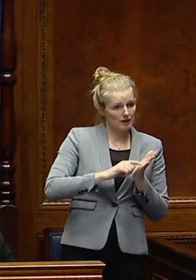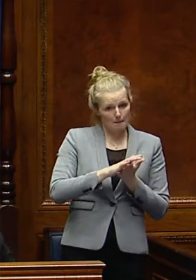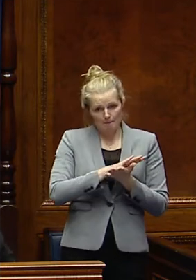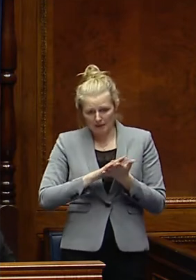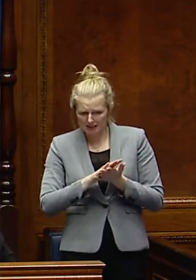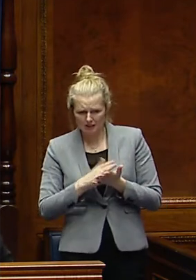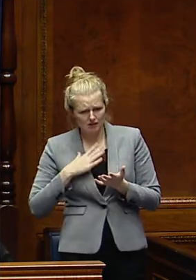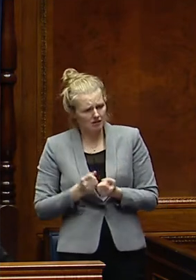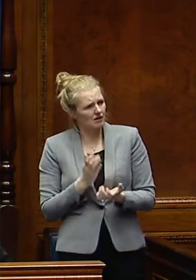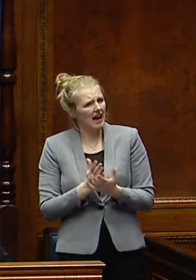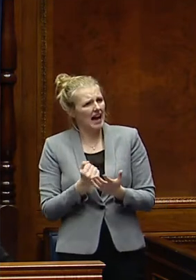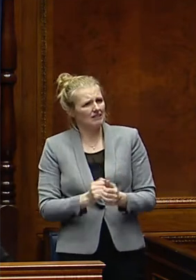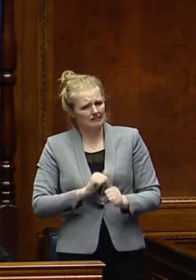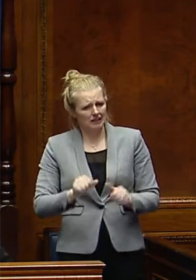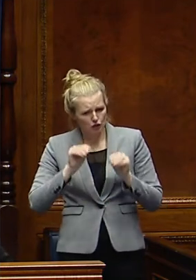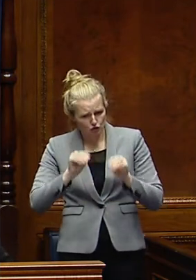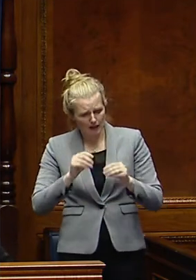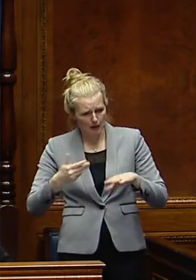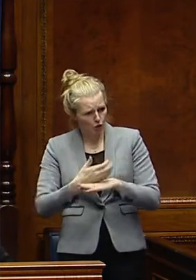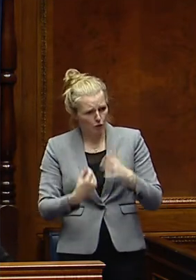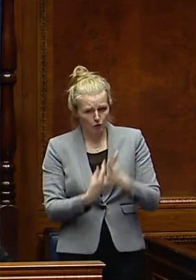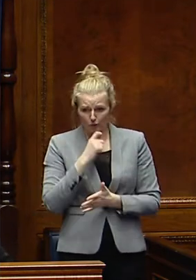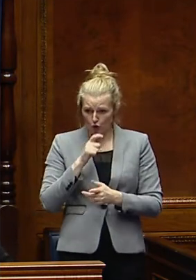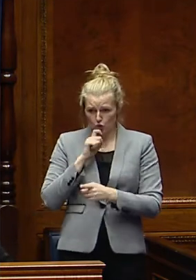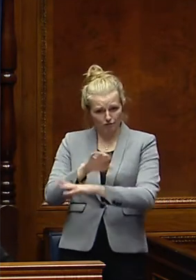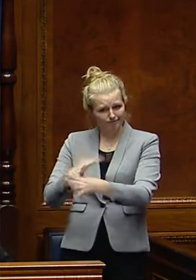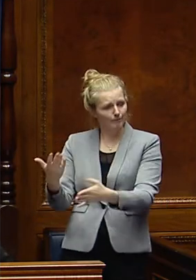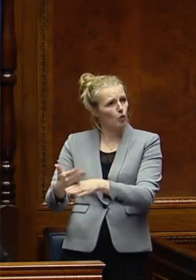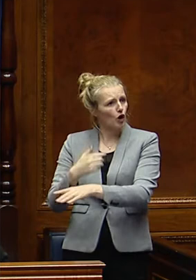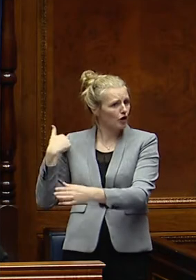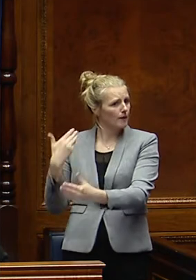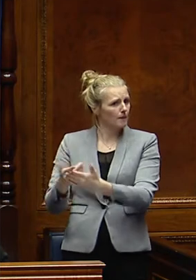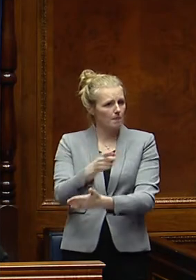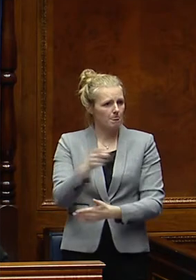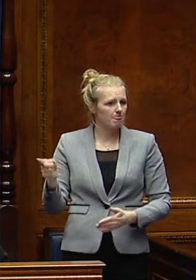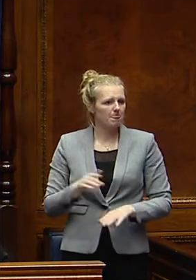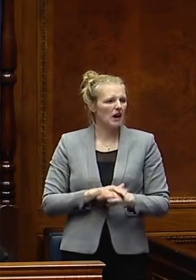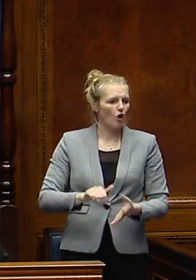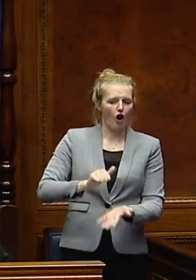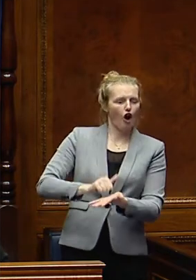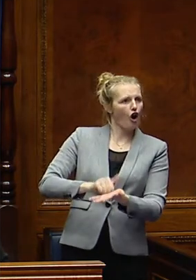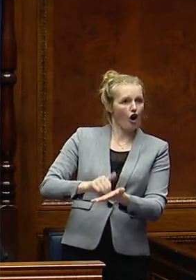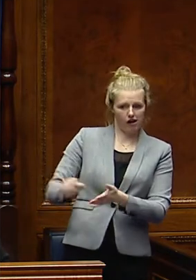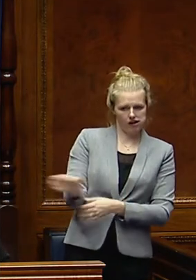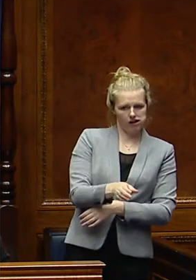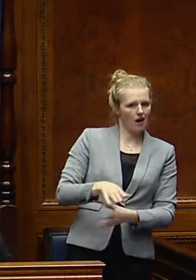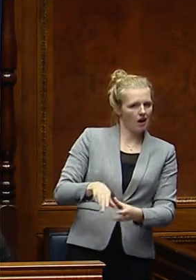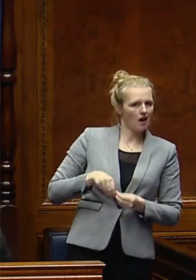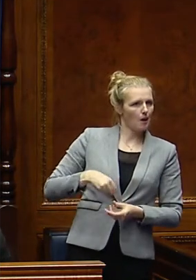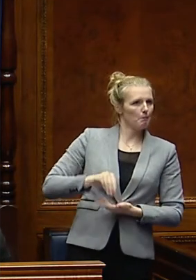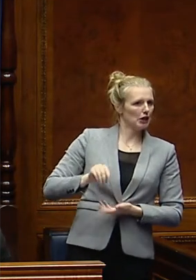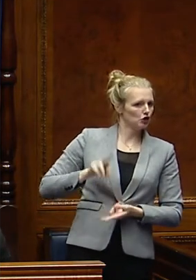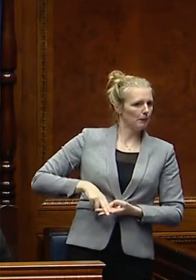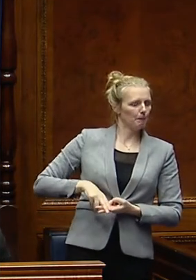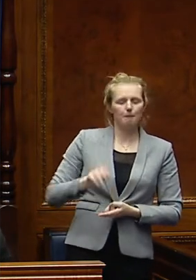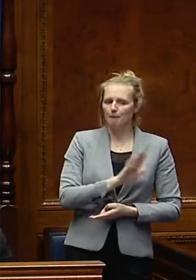sustainable training and employment opportunities and are not to be seen as a source of low-cost labour. I am committed to